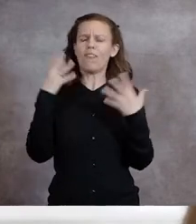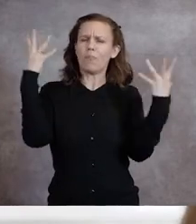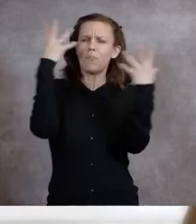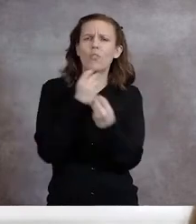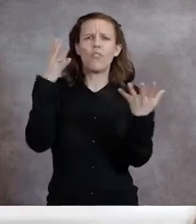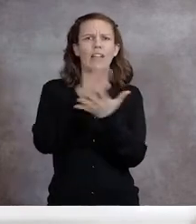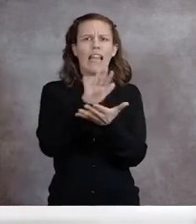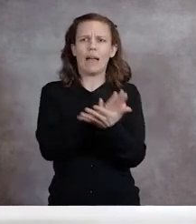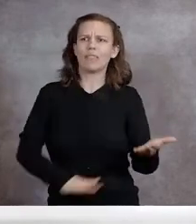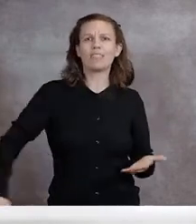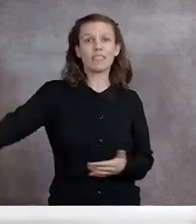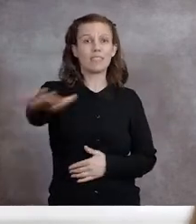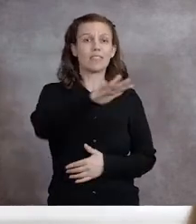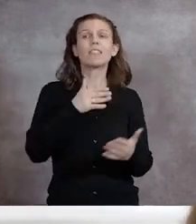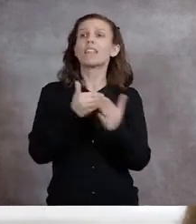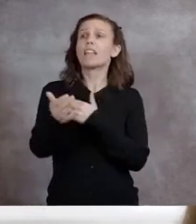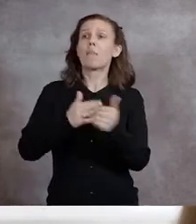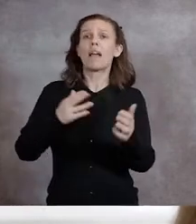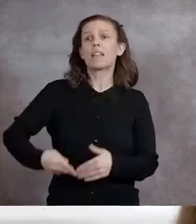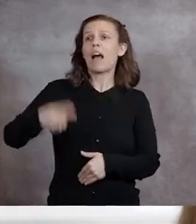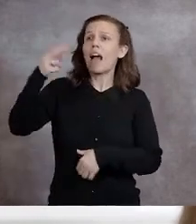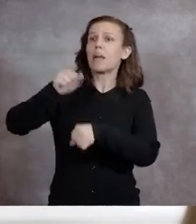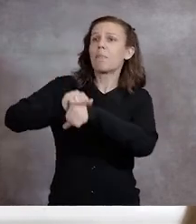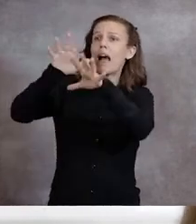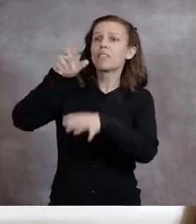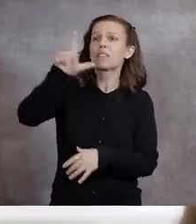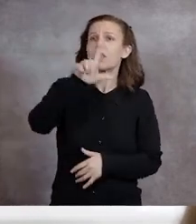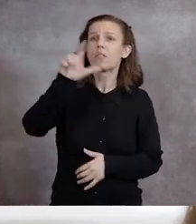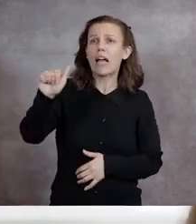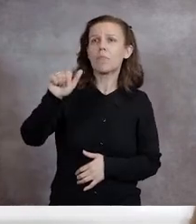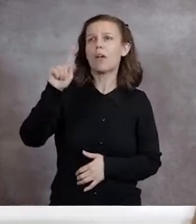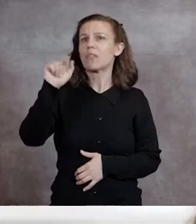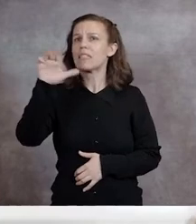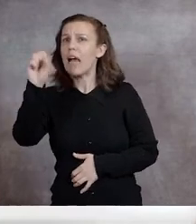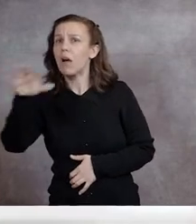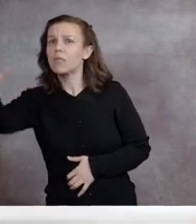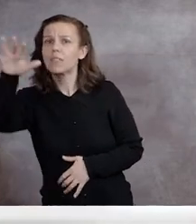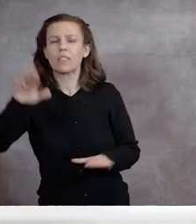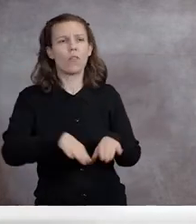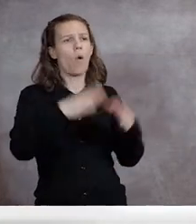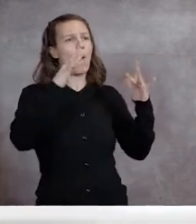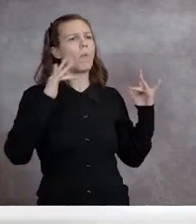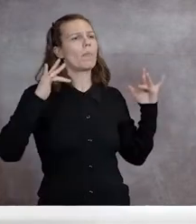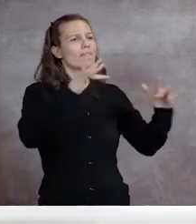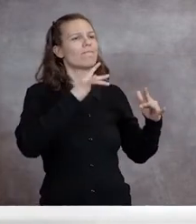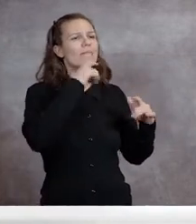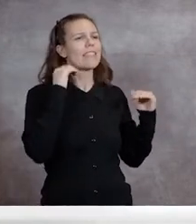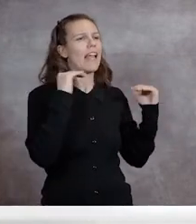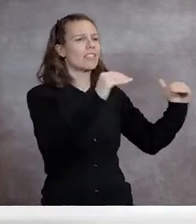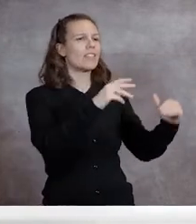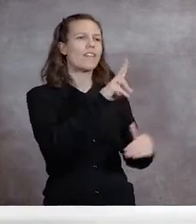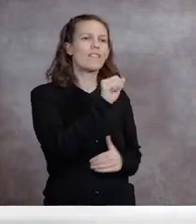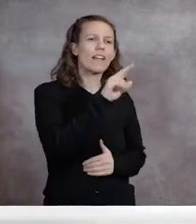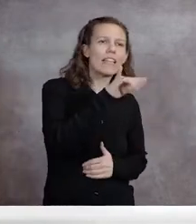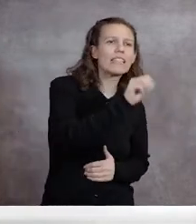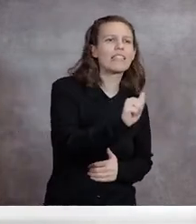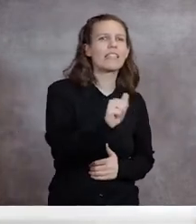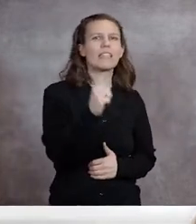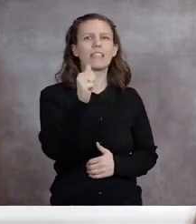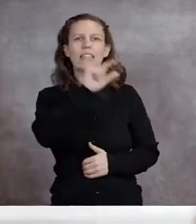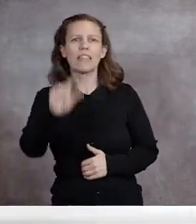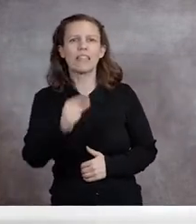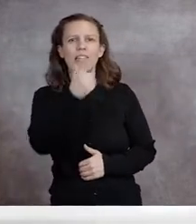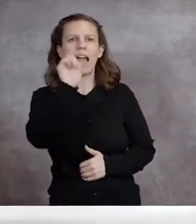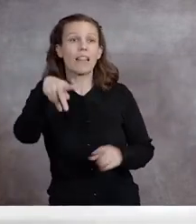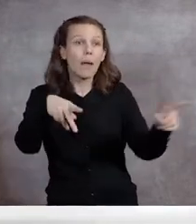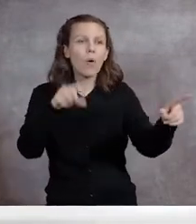anywhere, whether it's the high mountains of Los Alamos and Taos, the open desert of Valencia and Gallup, or our oasis